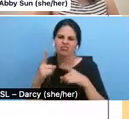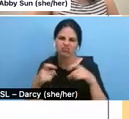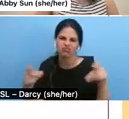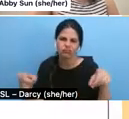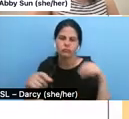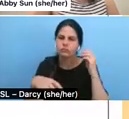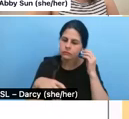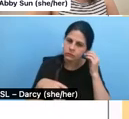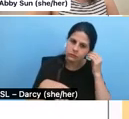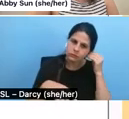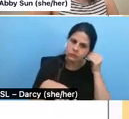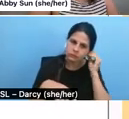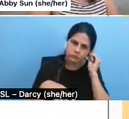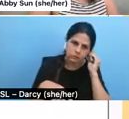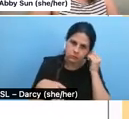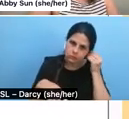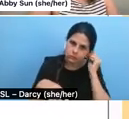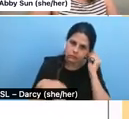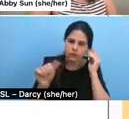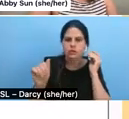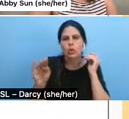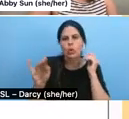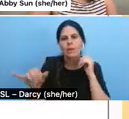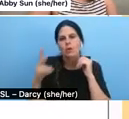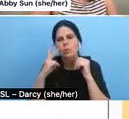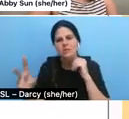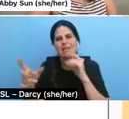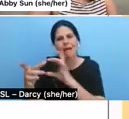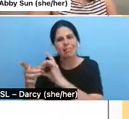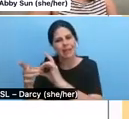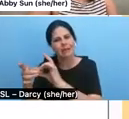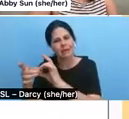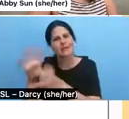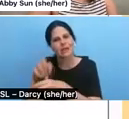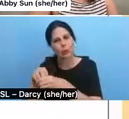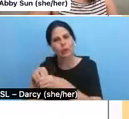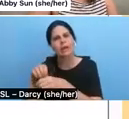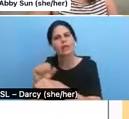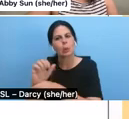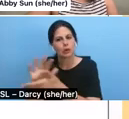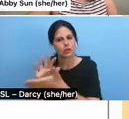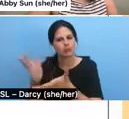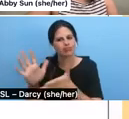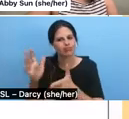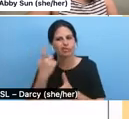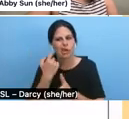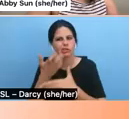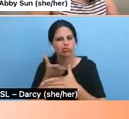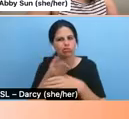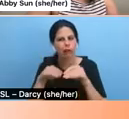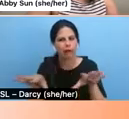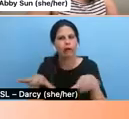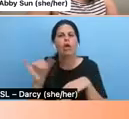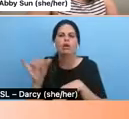So Amy, the link to the IDA grants directory is in the worksheet that we just shared. And you can also look on our website.